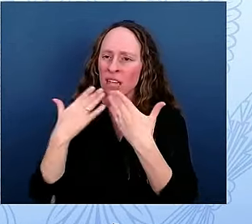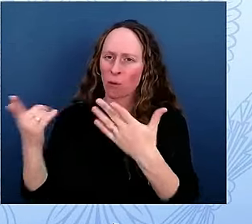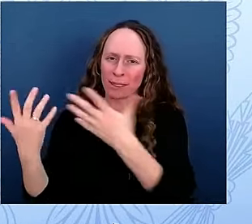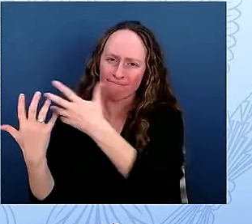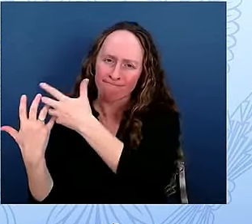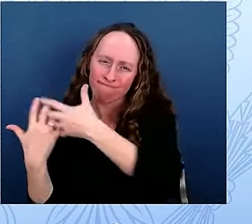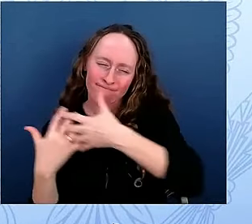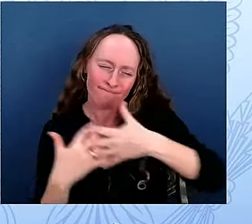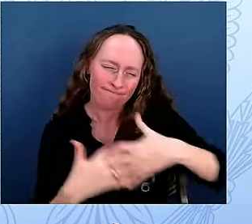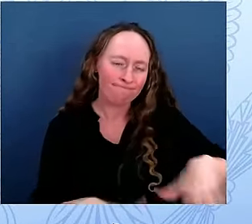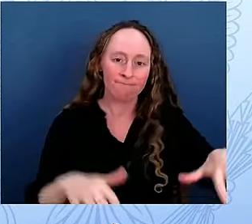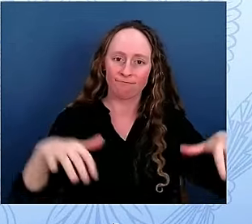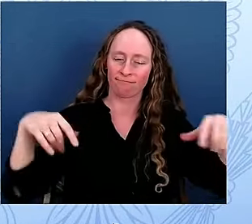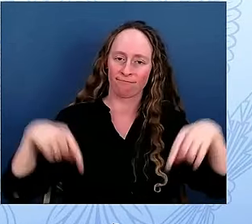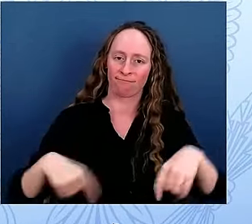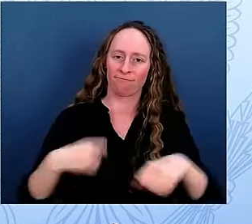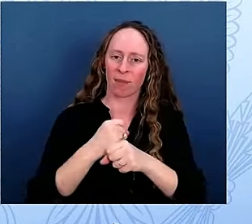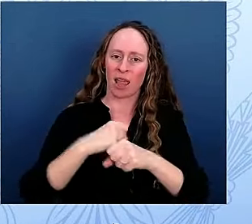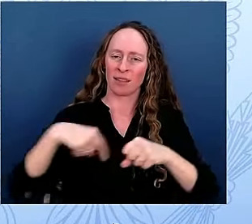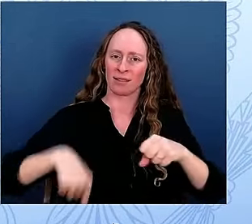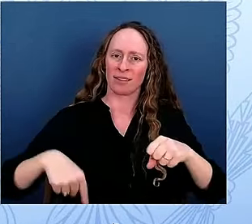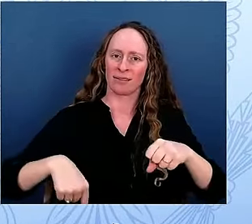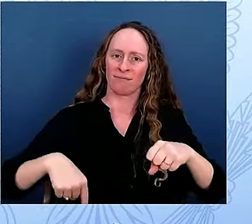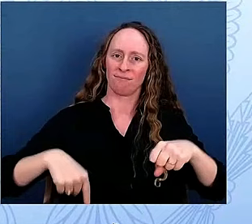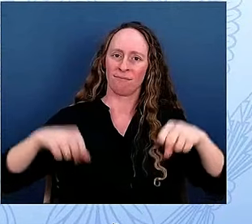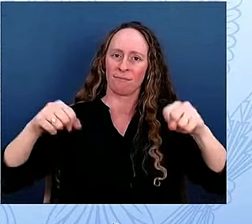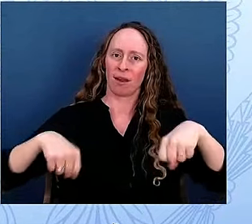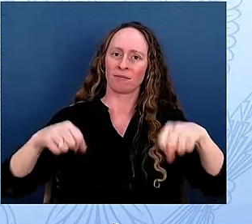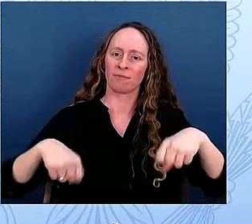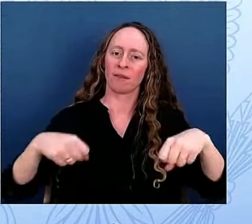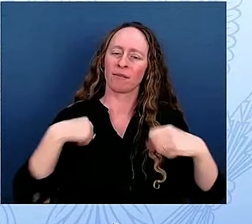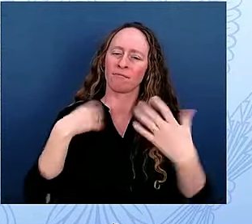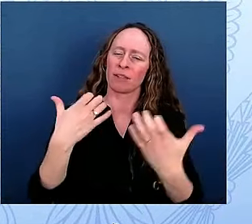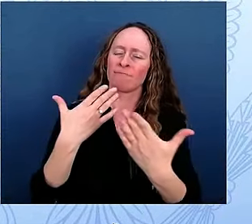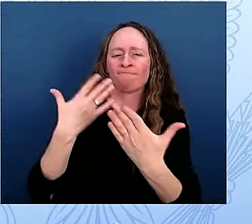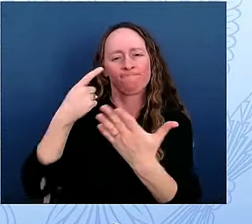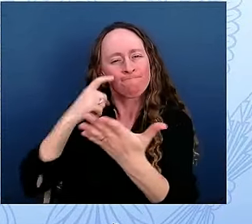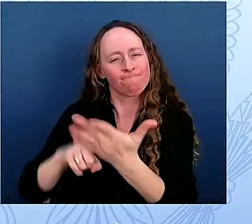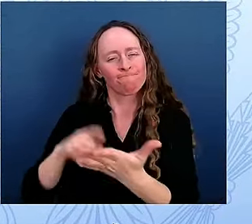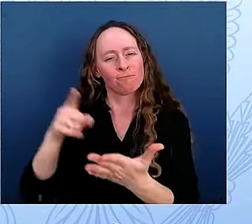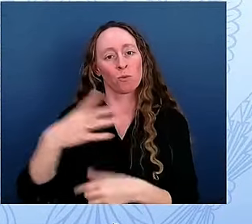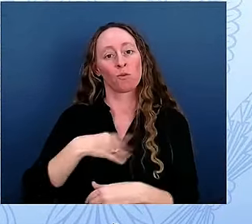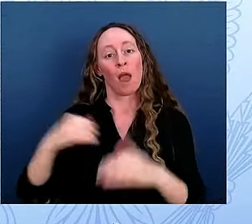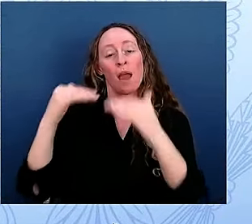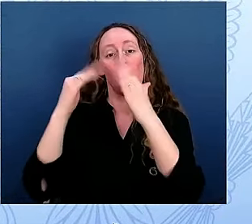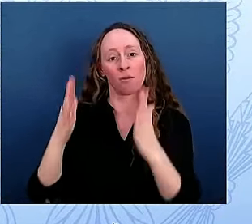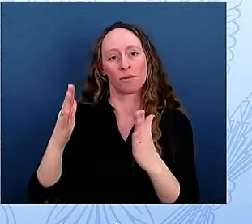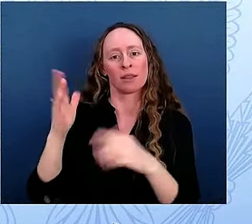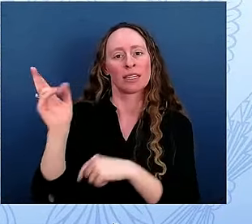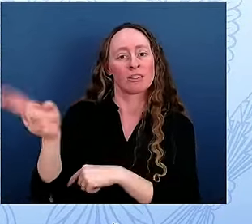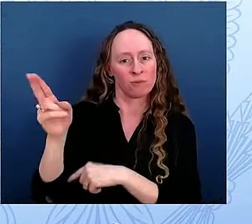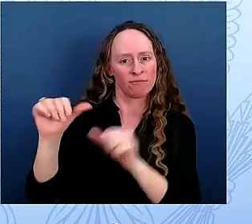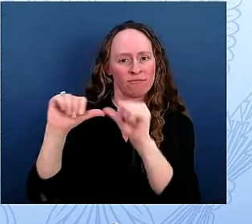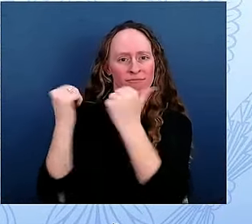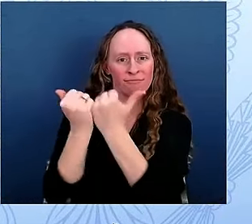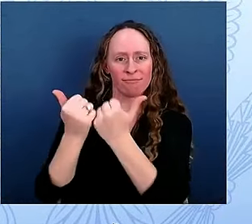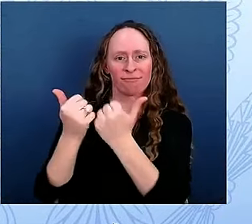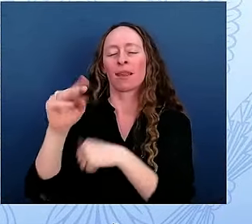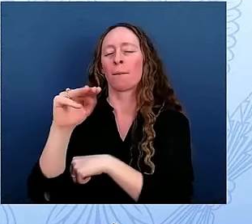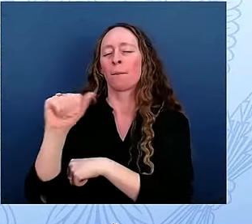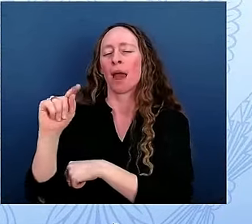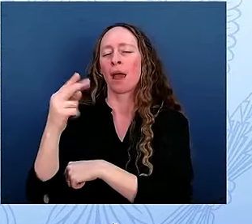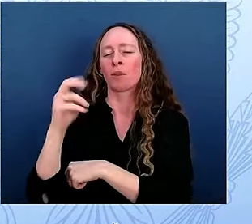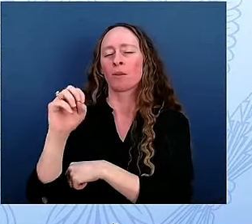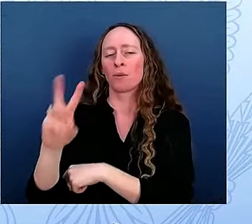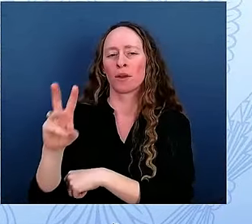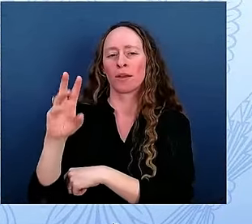Association colleague, Dr. Matthew Costello, and his staff at our David M. Rubenstein National Center for White House History, for